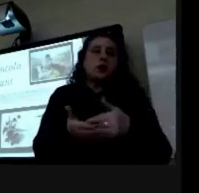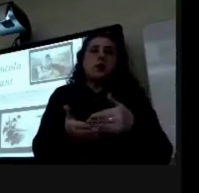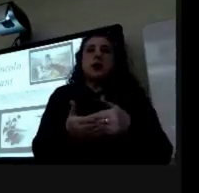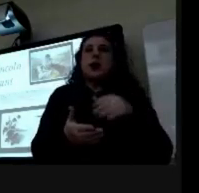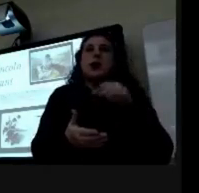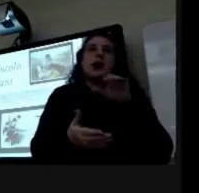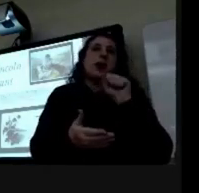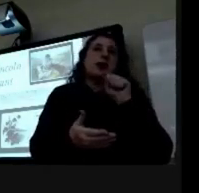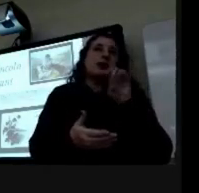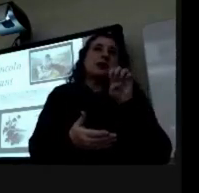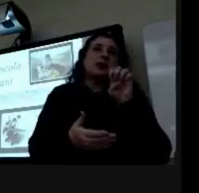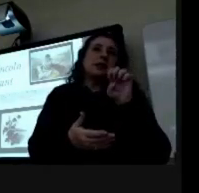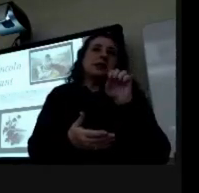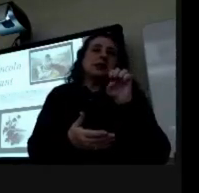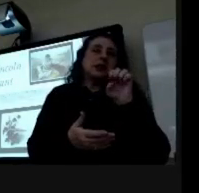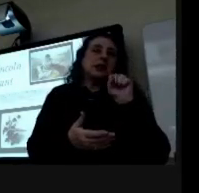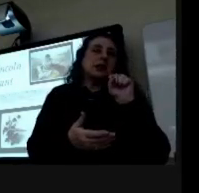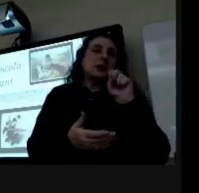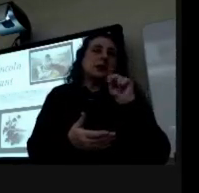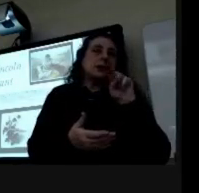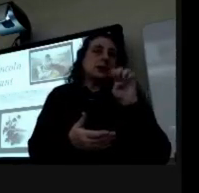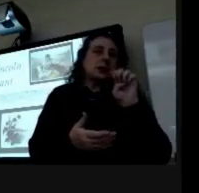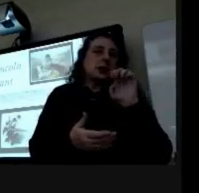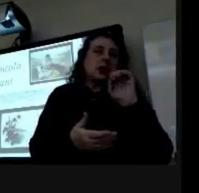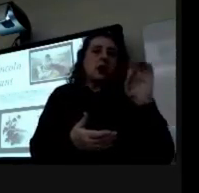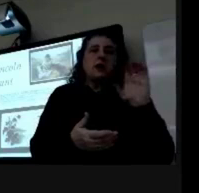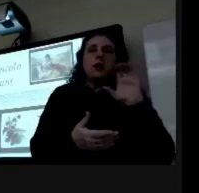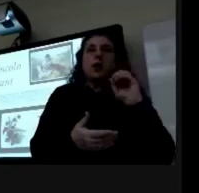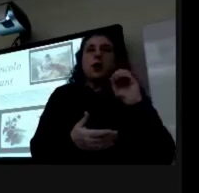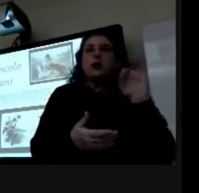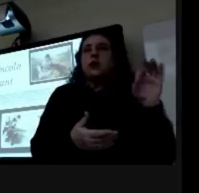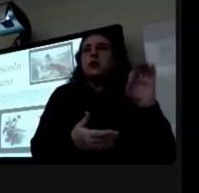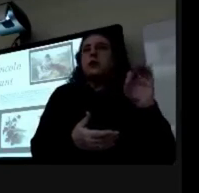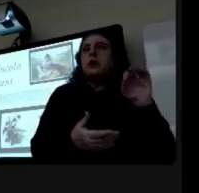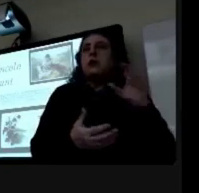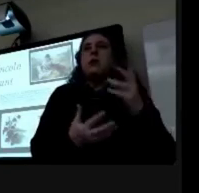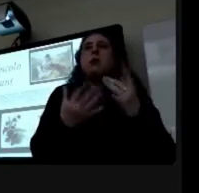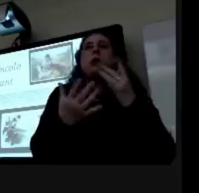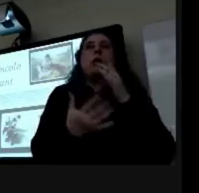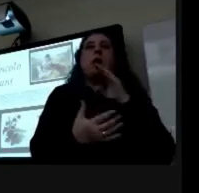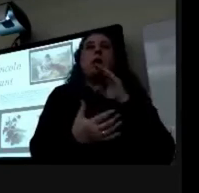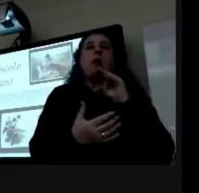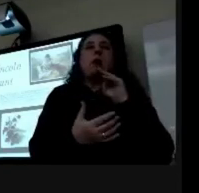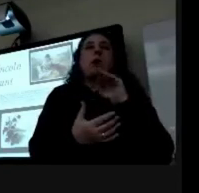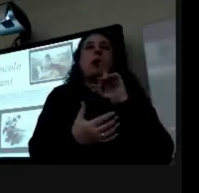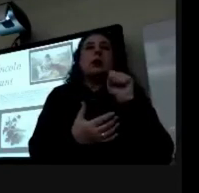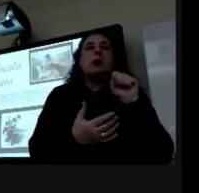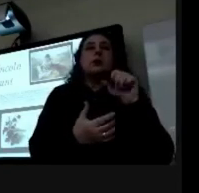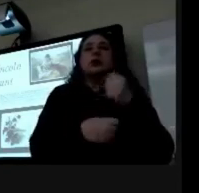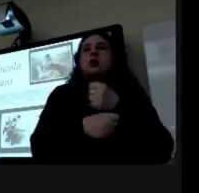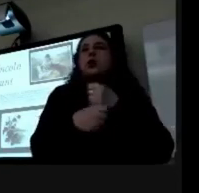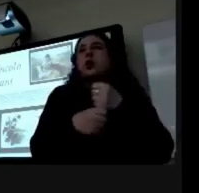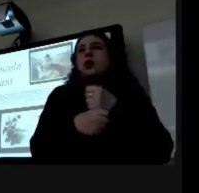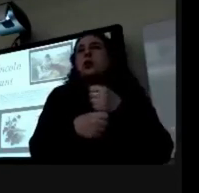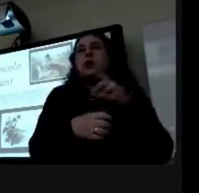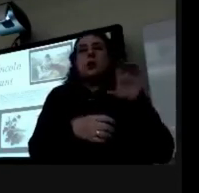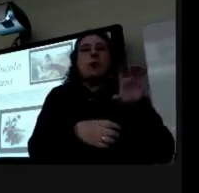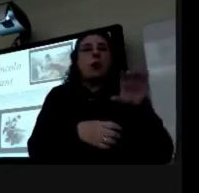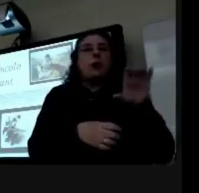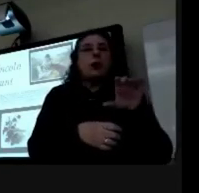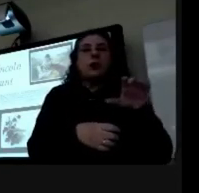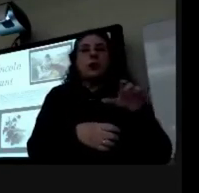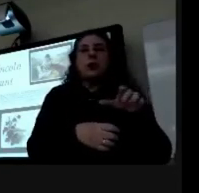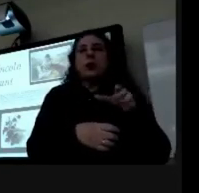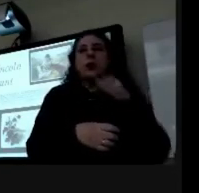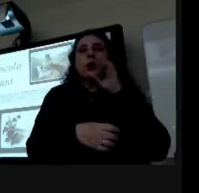was not actually coffee it was made by boiling down molasses until it was hard and then you would grind it up into a powder and you could make a drink out of